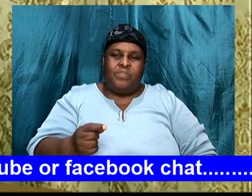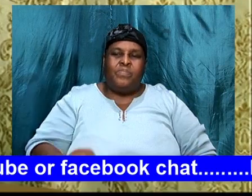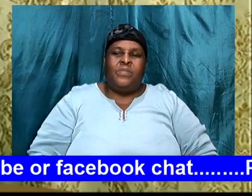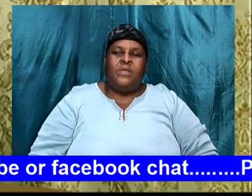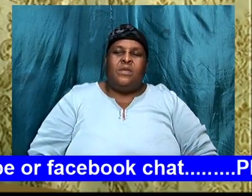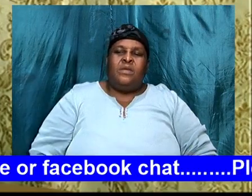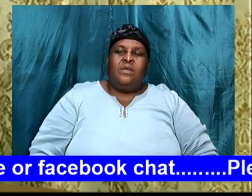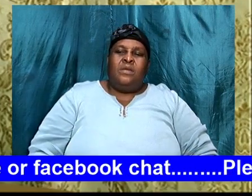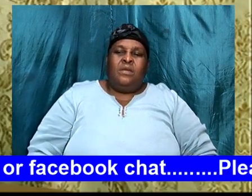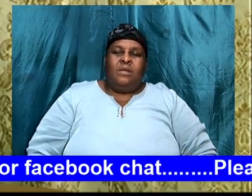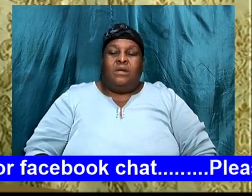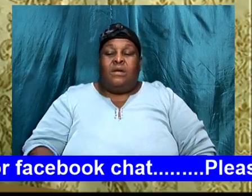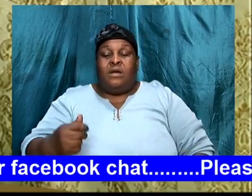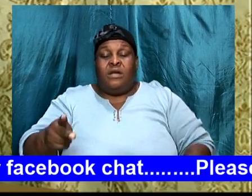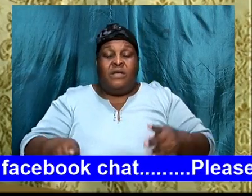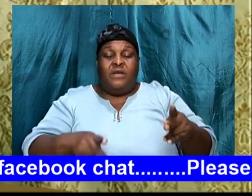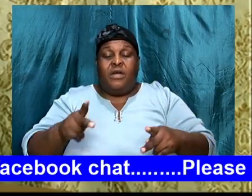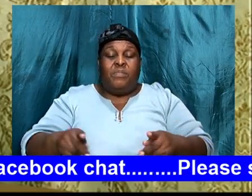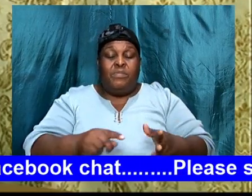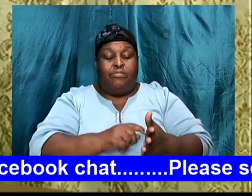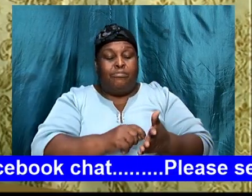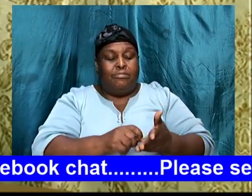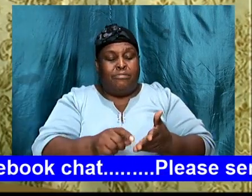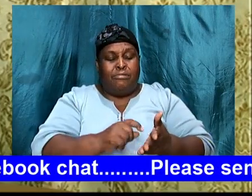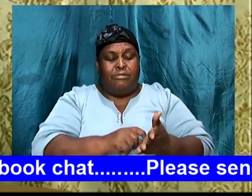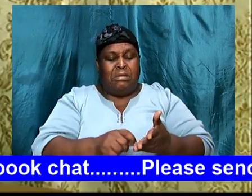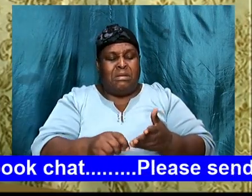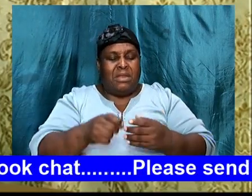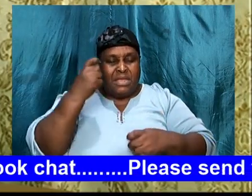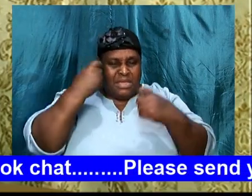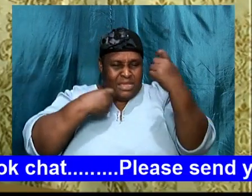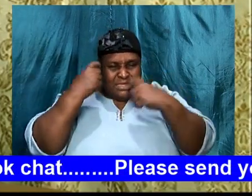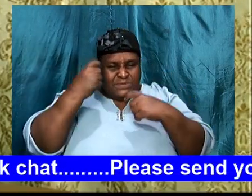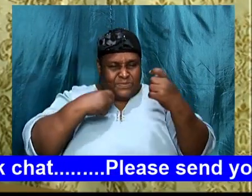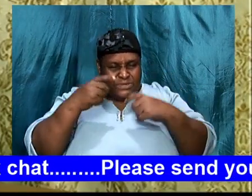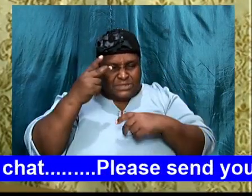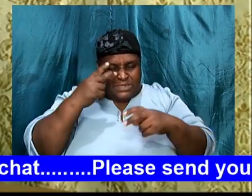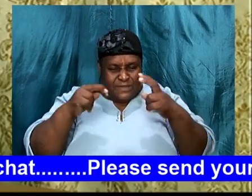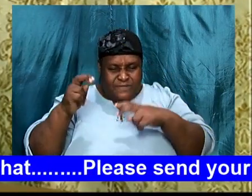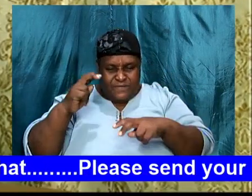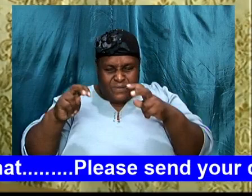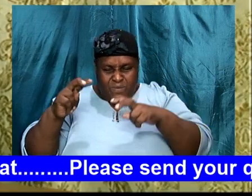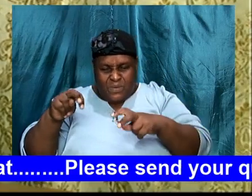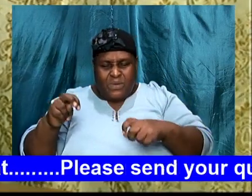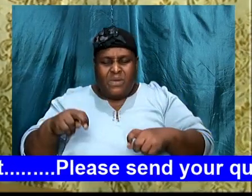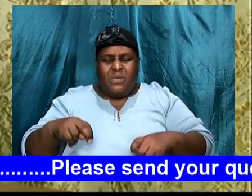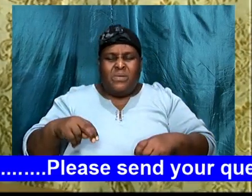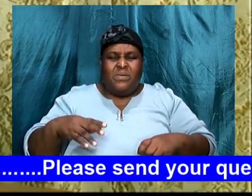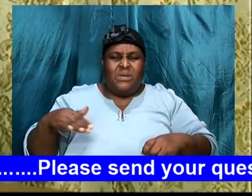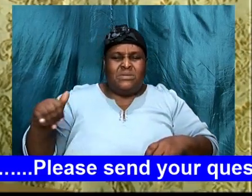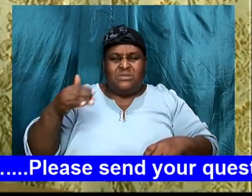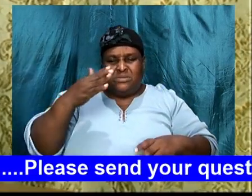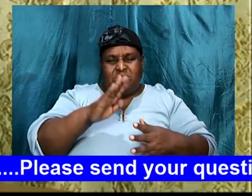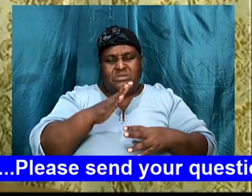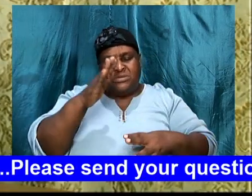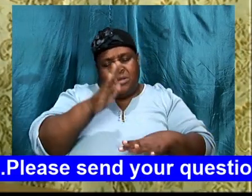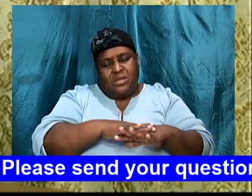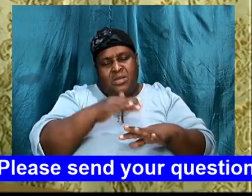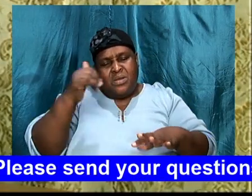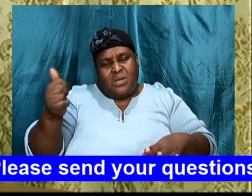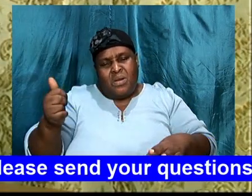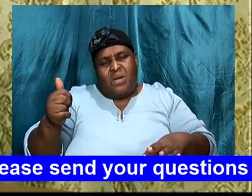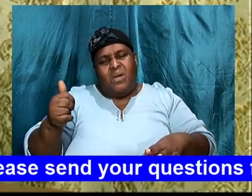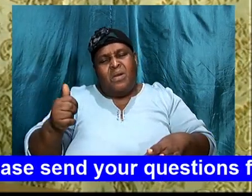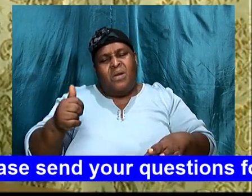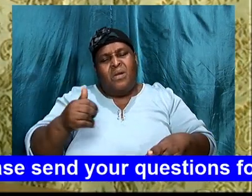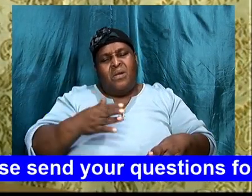so there are other folks, who write, and they express, their view, that you know, there is what you call, the permissive will, the perfect will, and